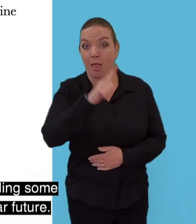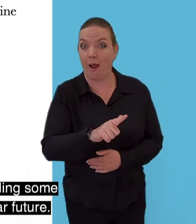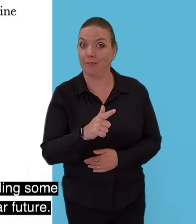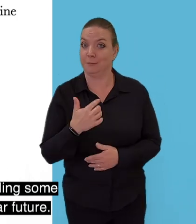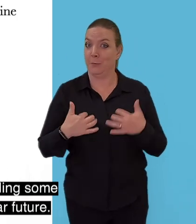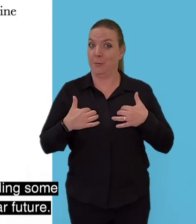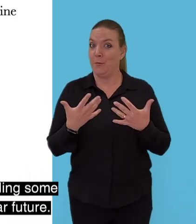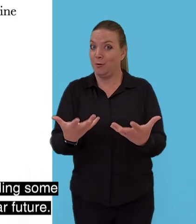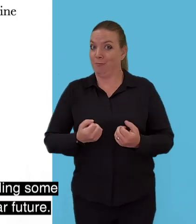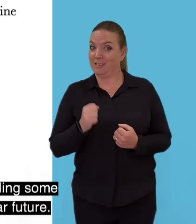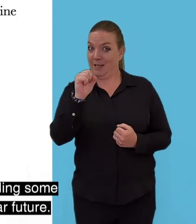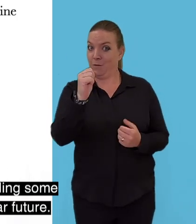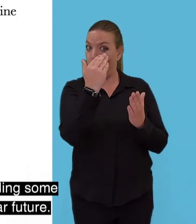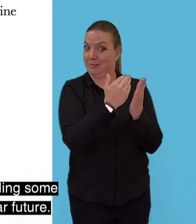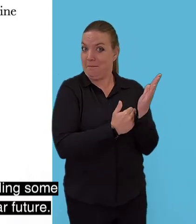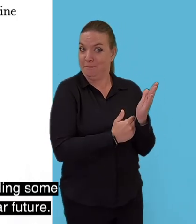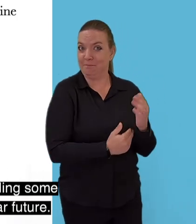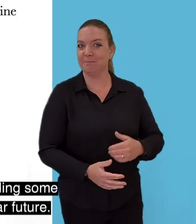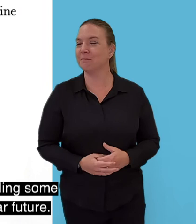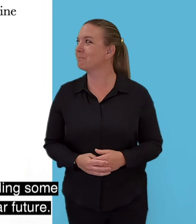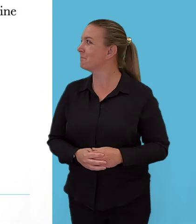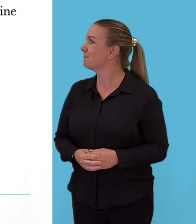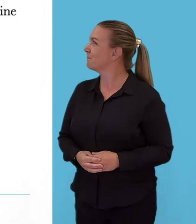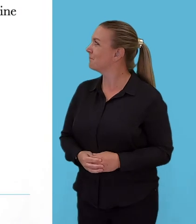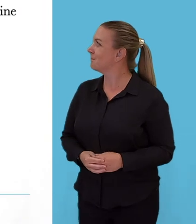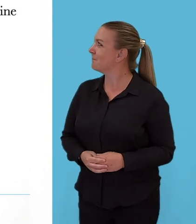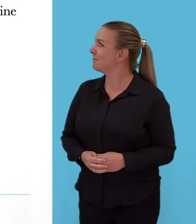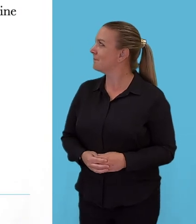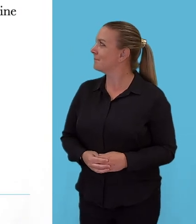and we look forward to reading some of your personal statements in the near future.